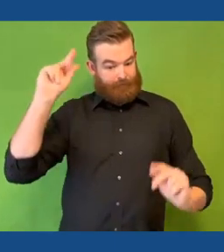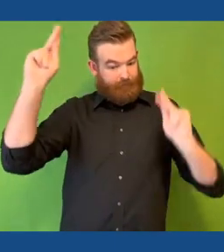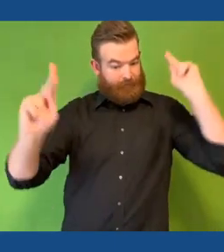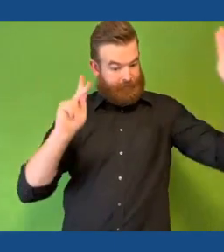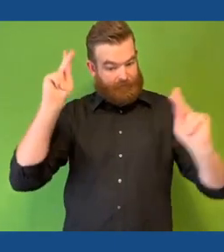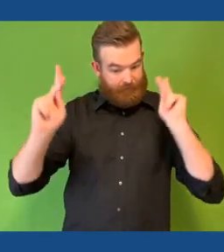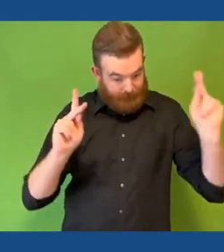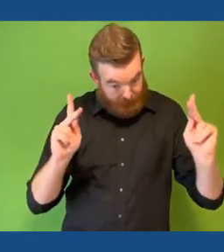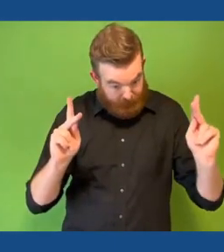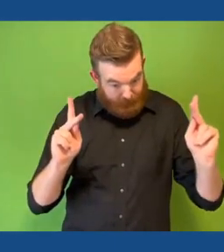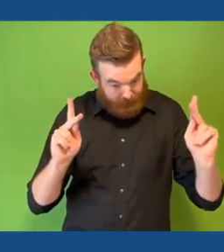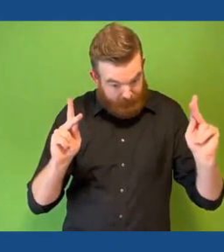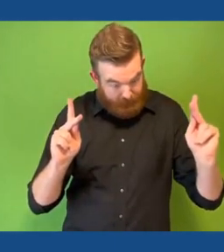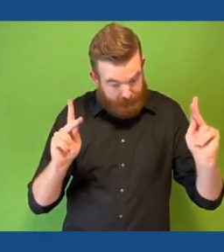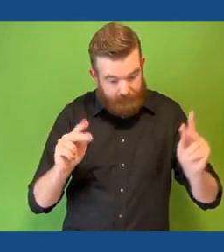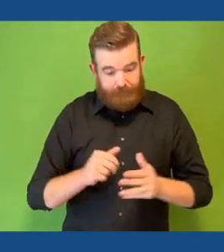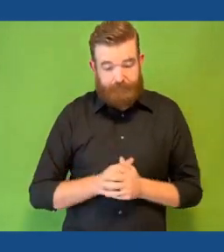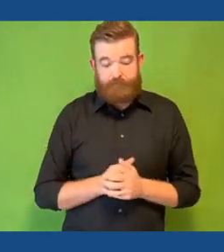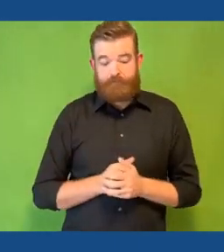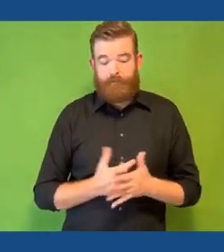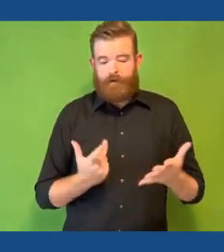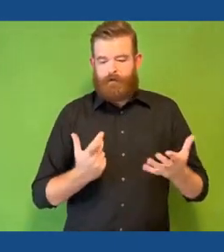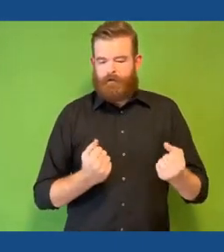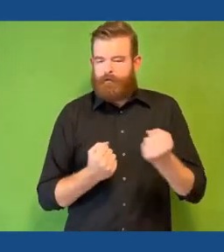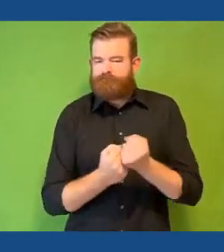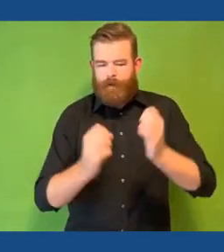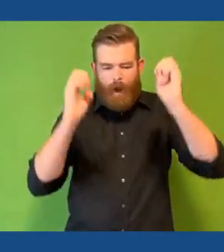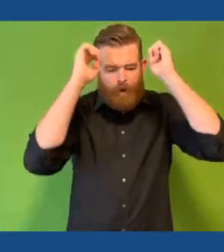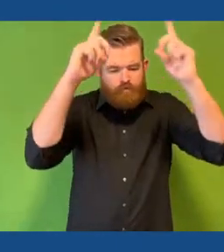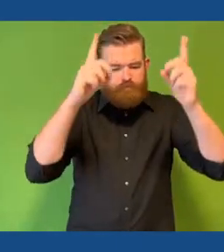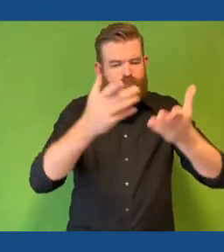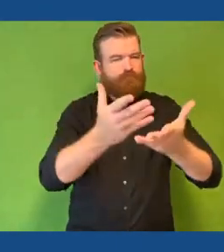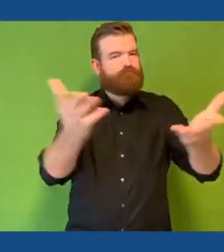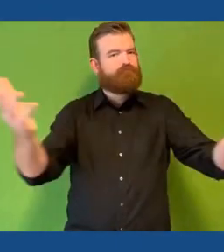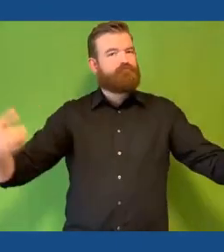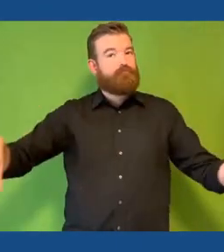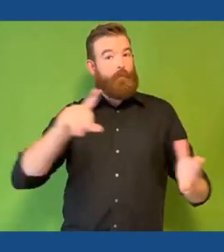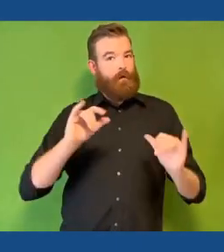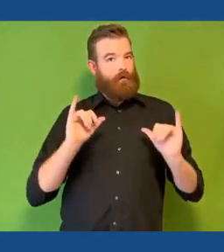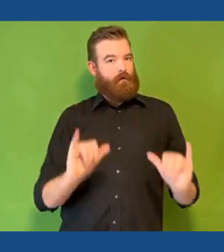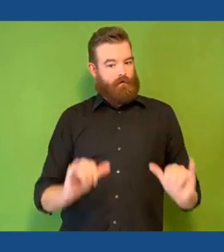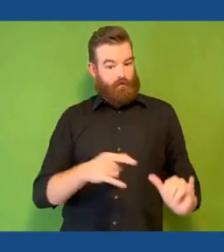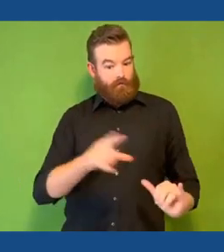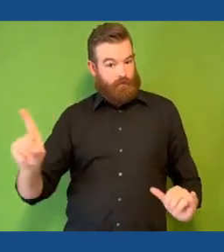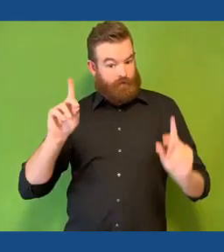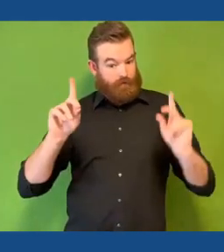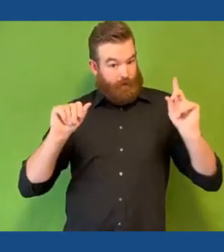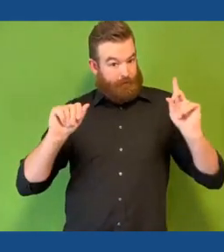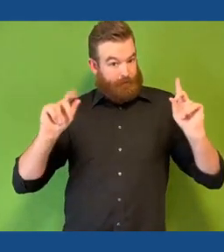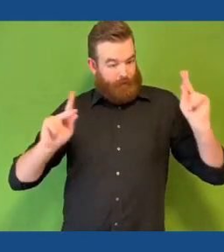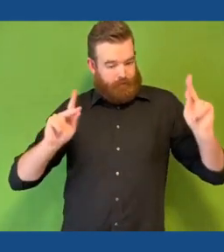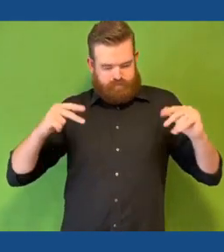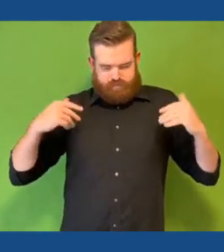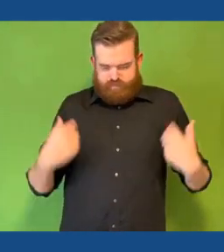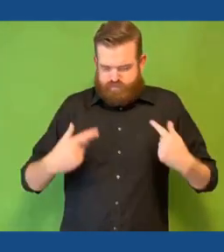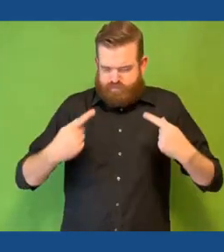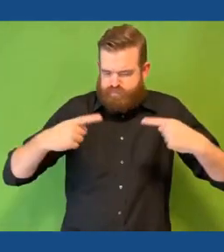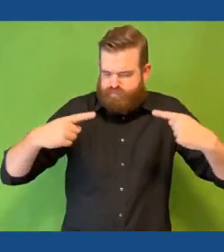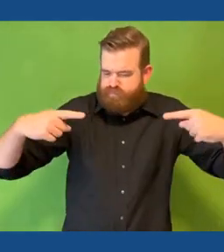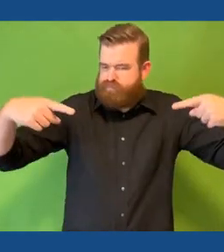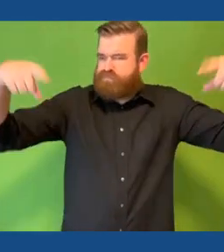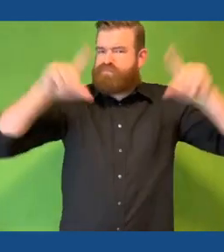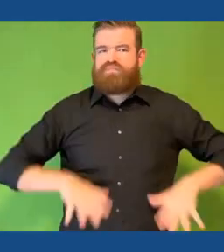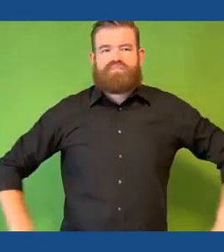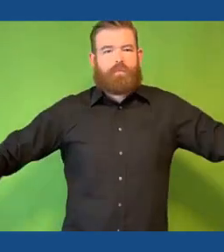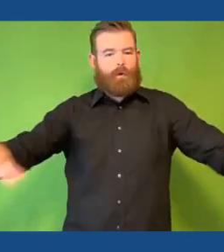celebrate individuals with disabilities and promote mainstream awareness as we honor the achievements and contributions of